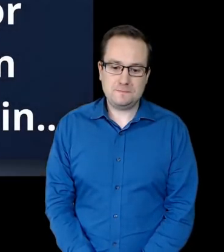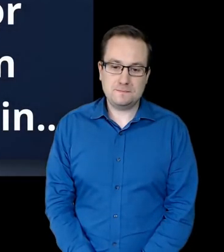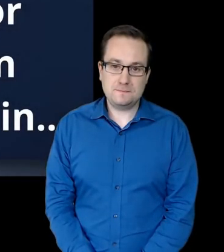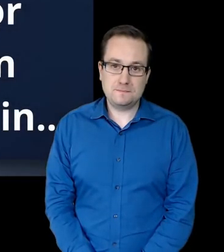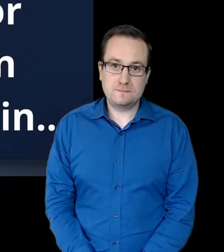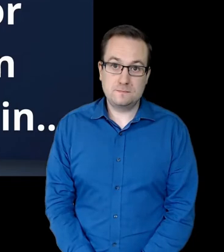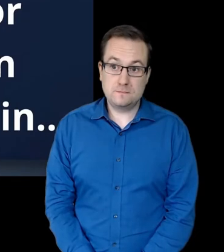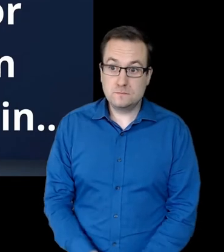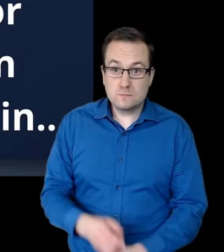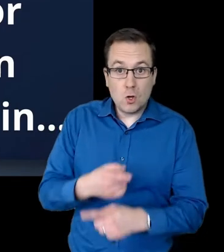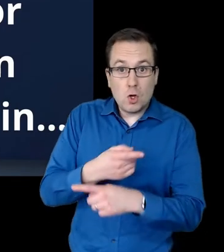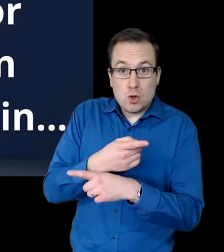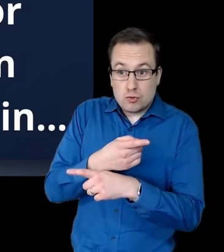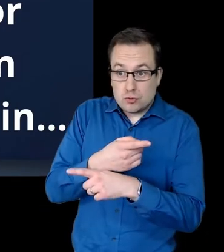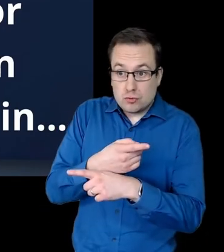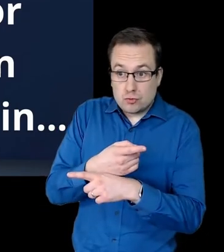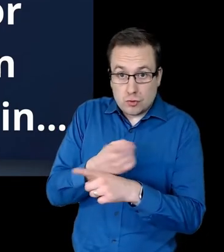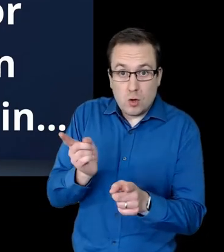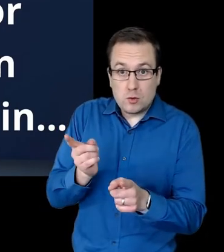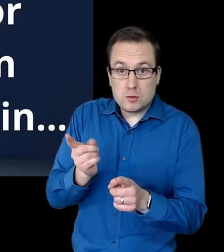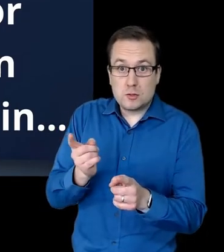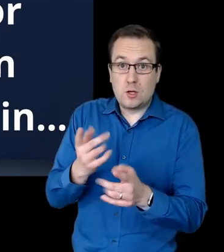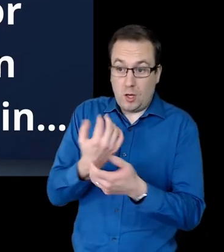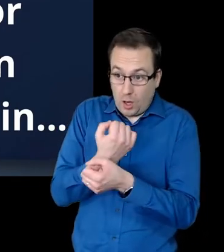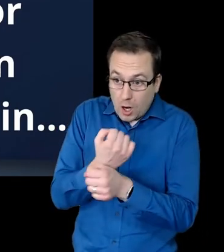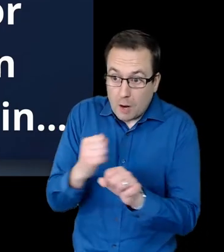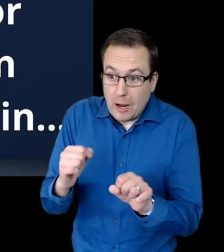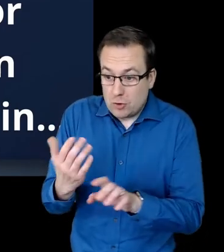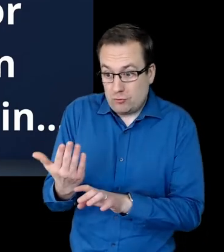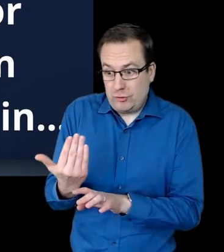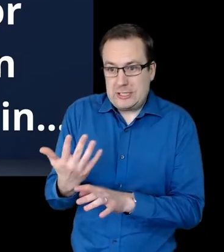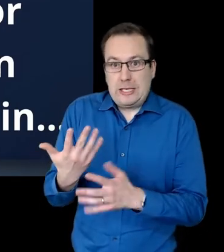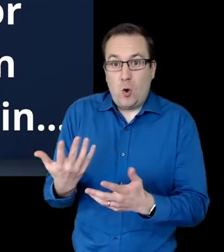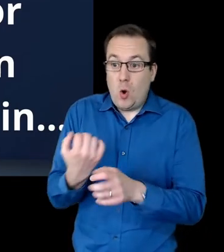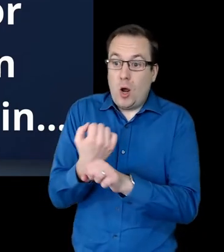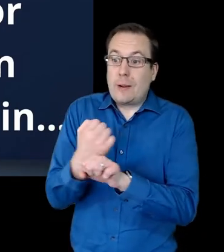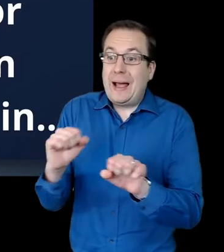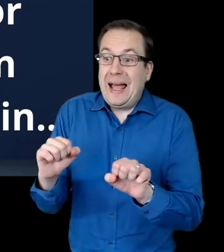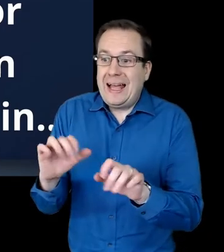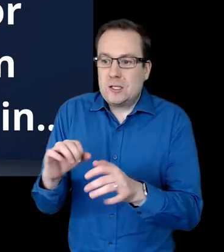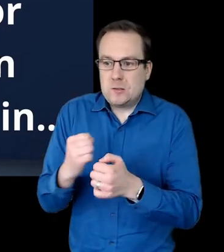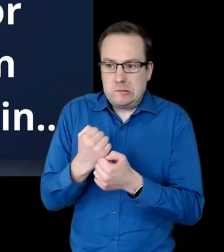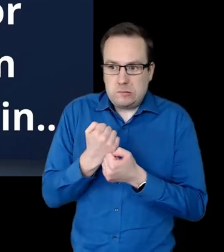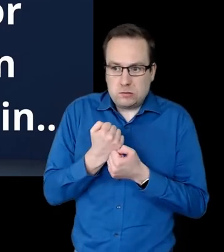We pray for those who have come out recently or have been forced back in.